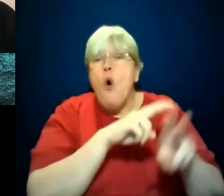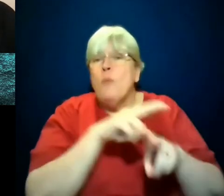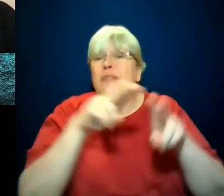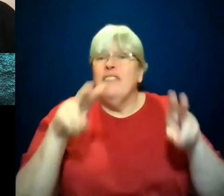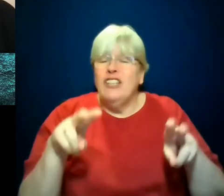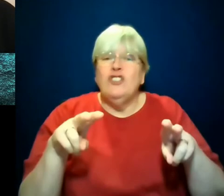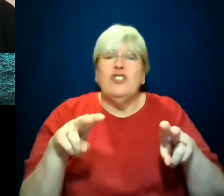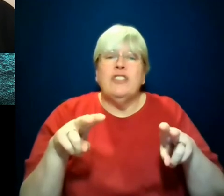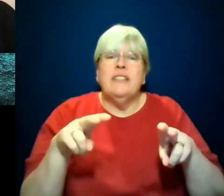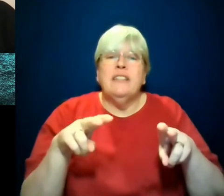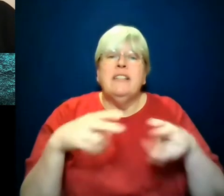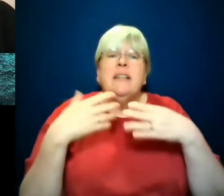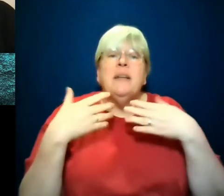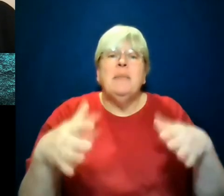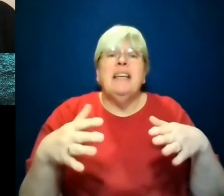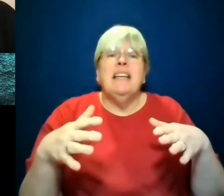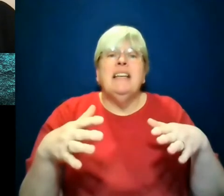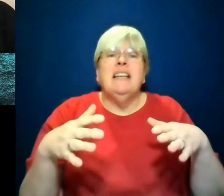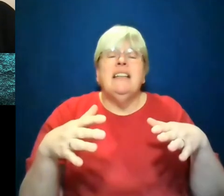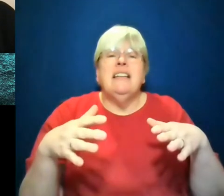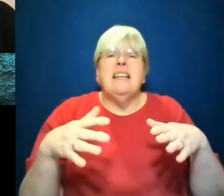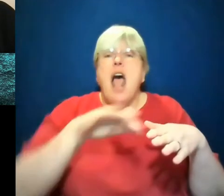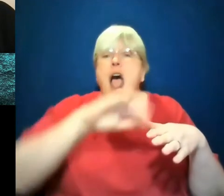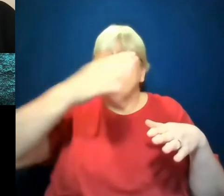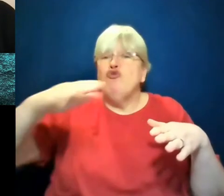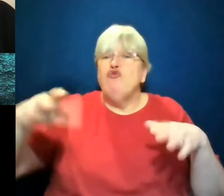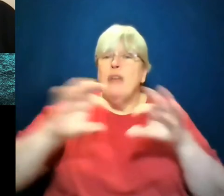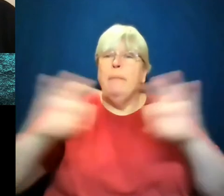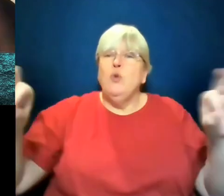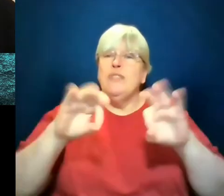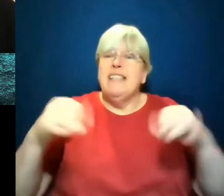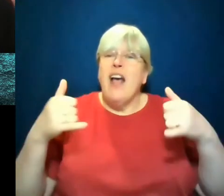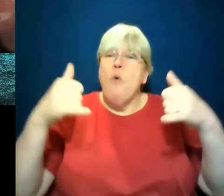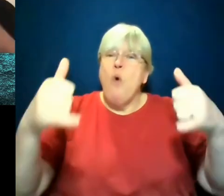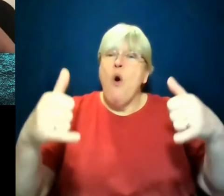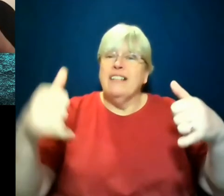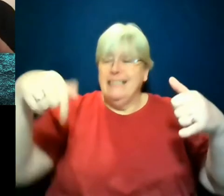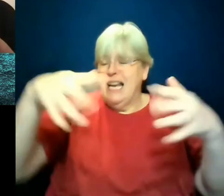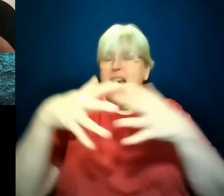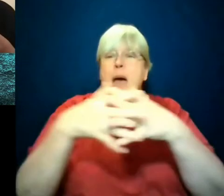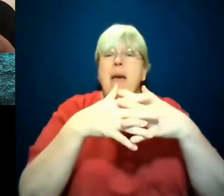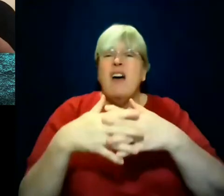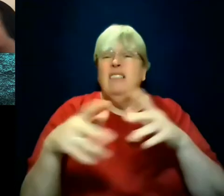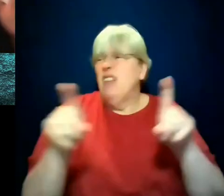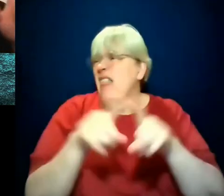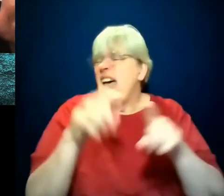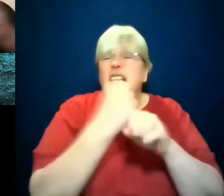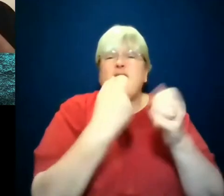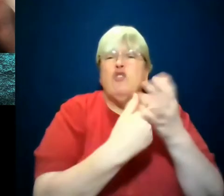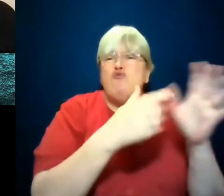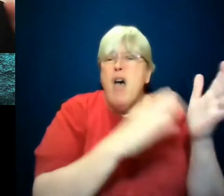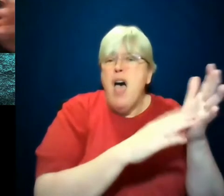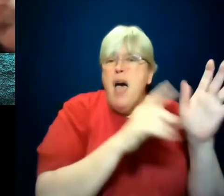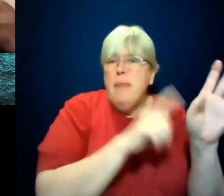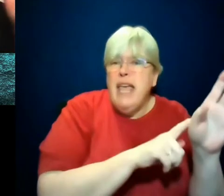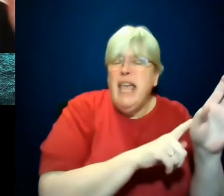we have the country music awards here in the States. It's something, it's like the Grammys or, you know, like they have awards